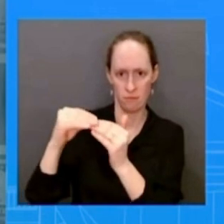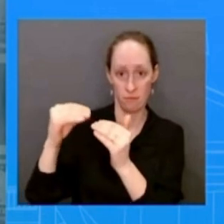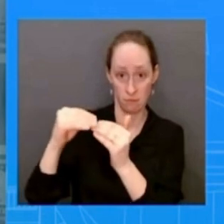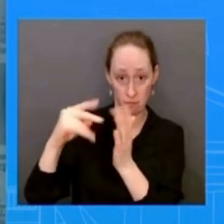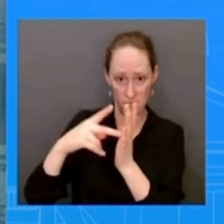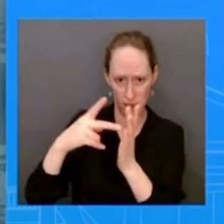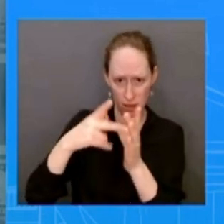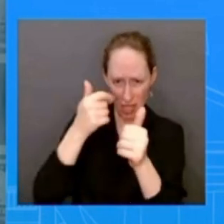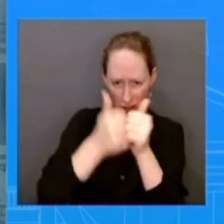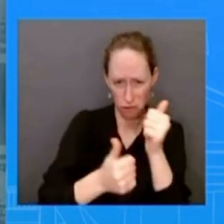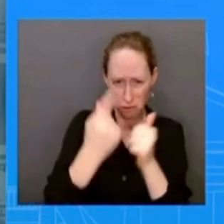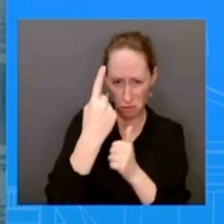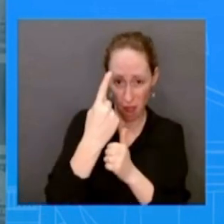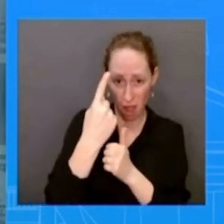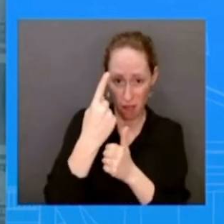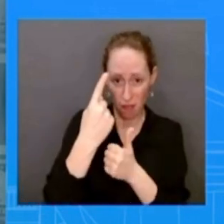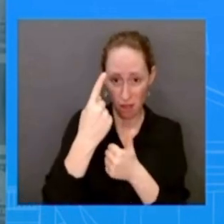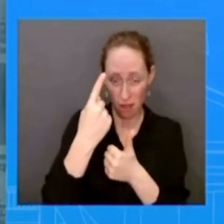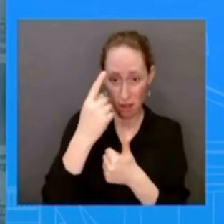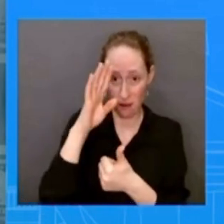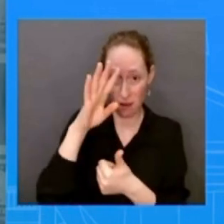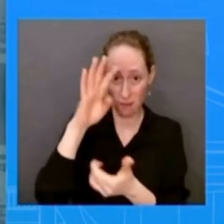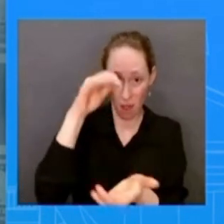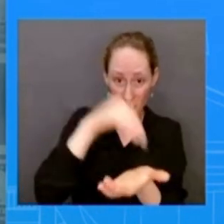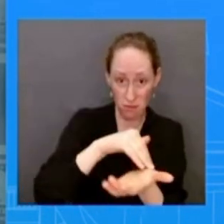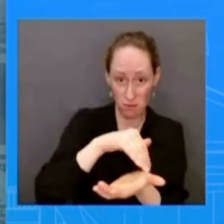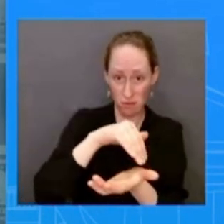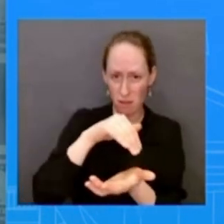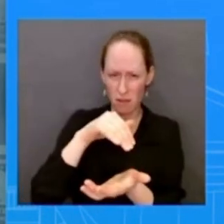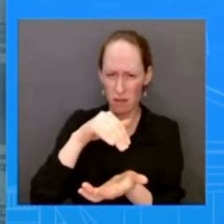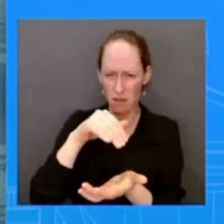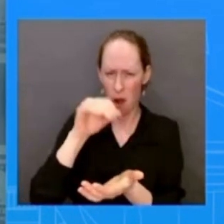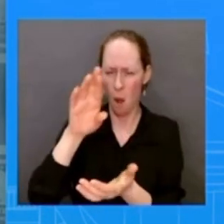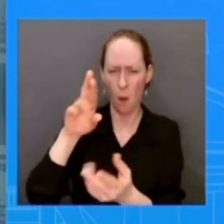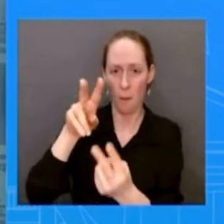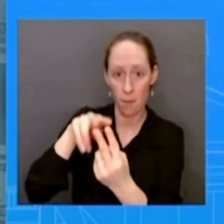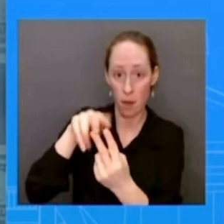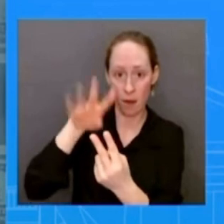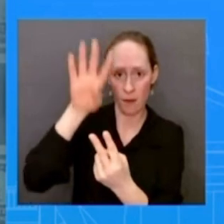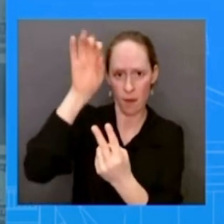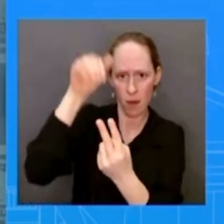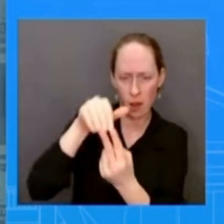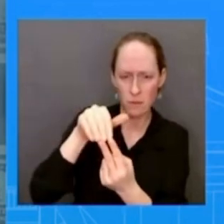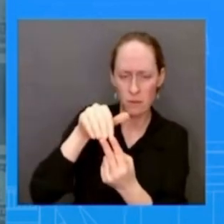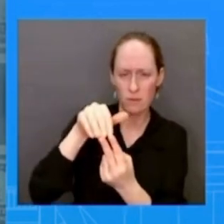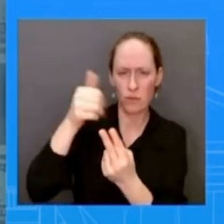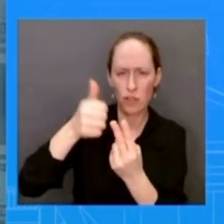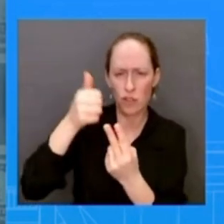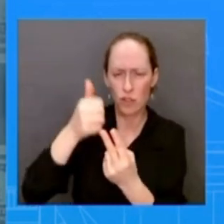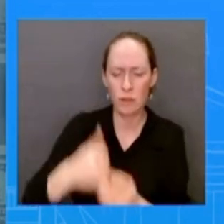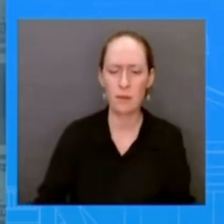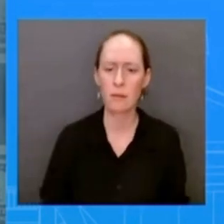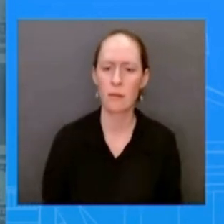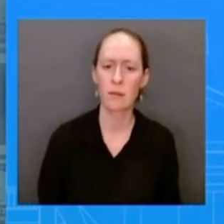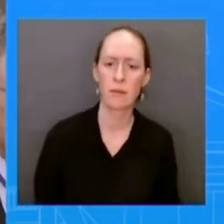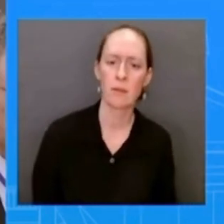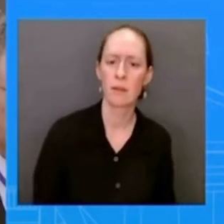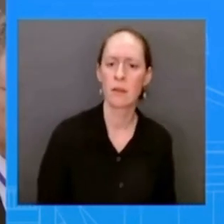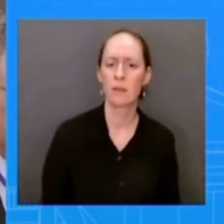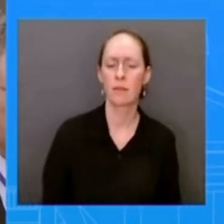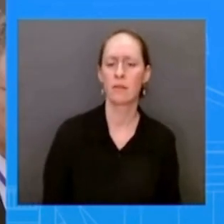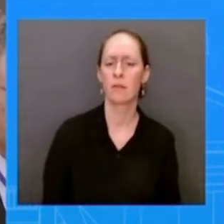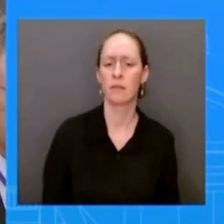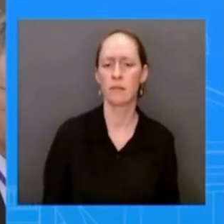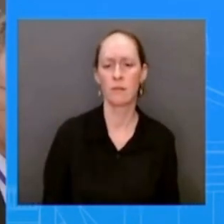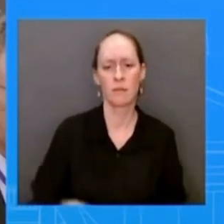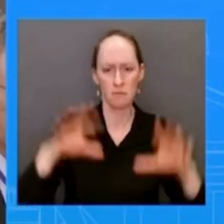changed from where we have been in the past uh just another follow-up on immigration not asking about